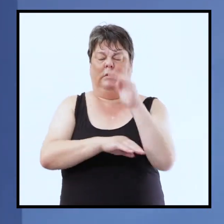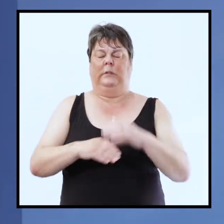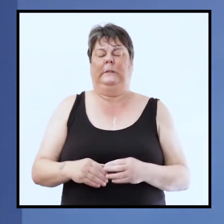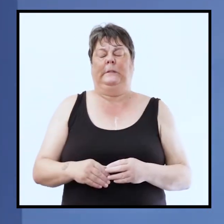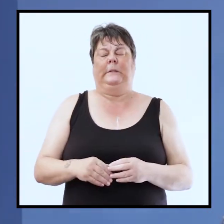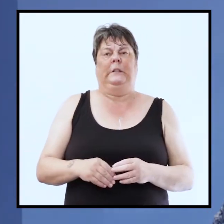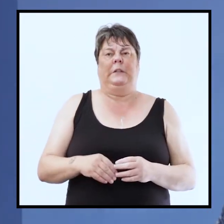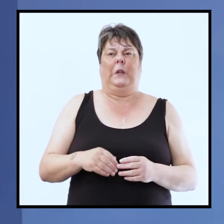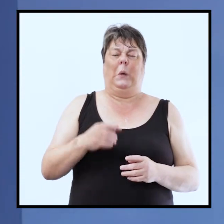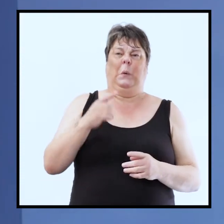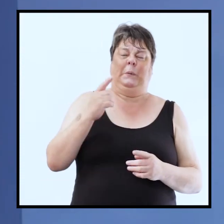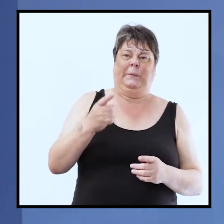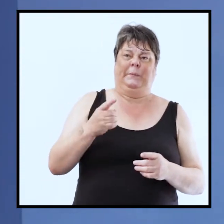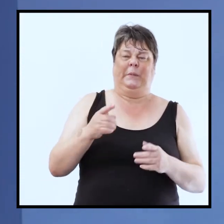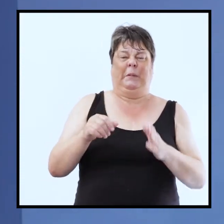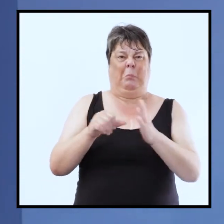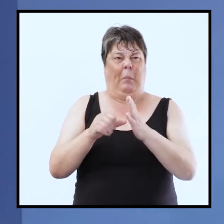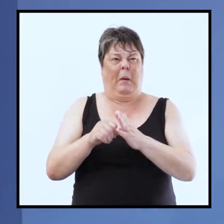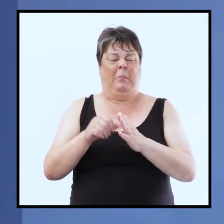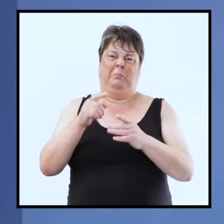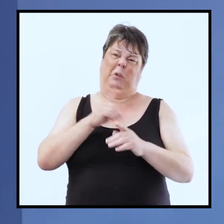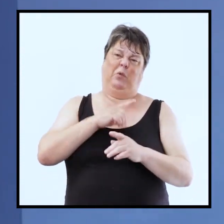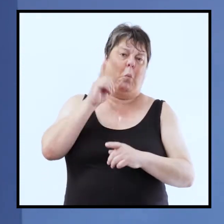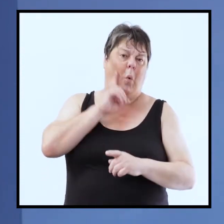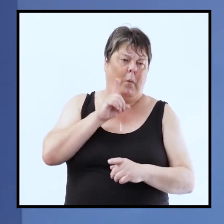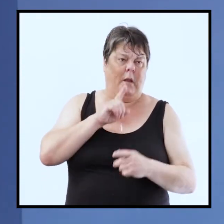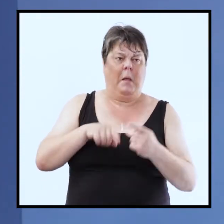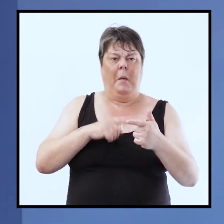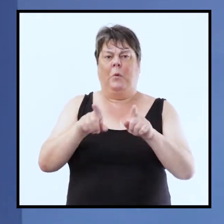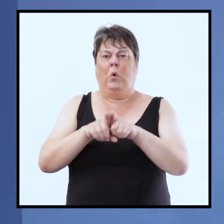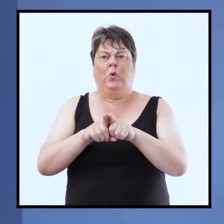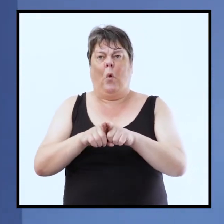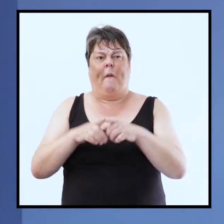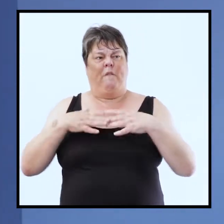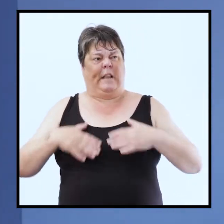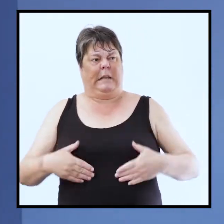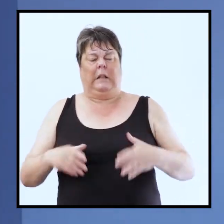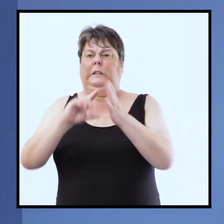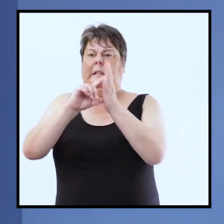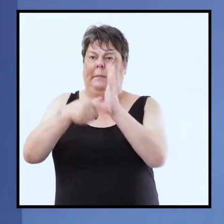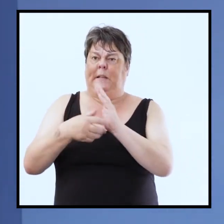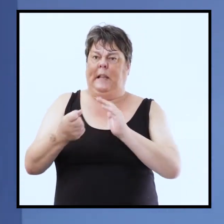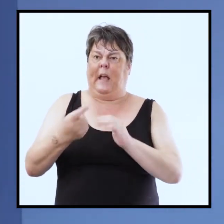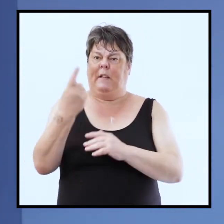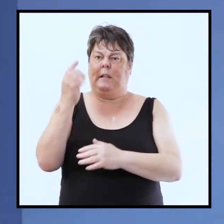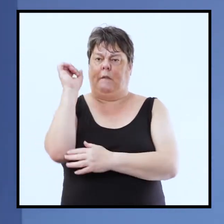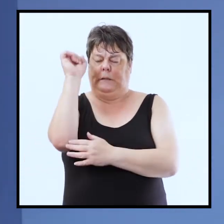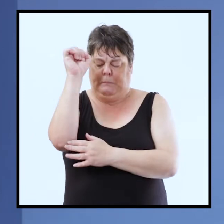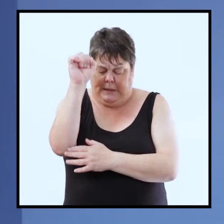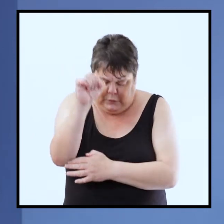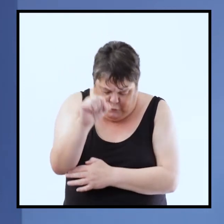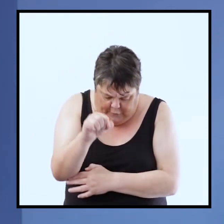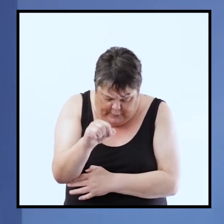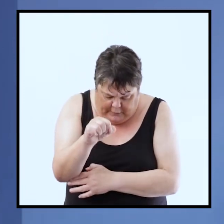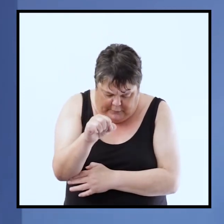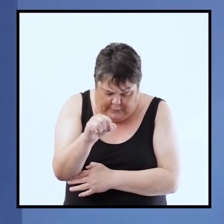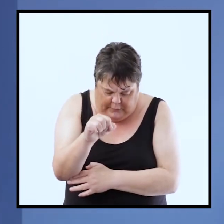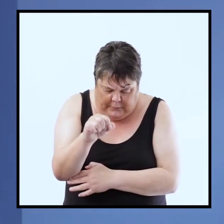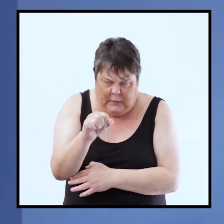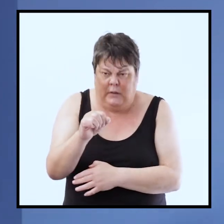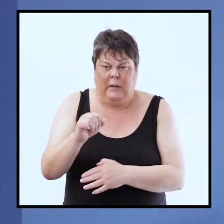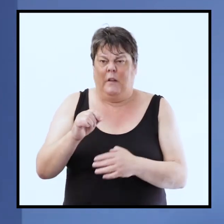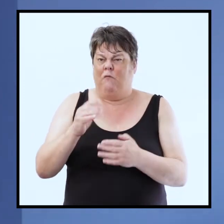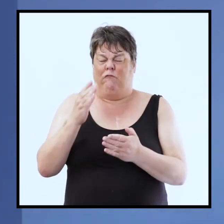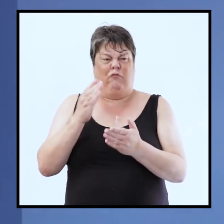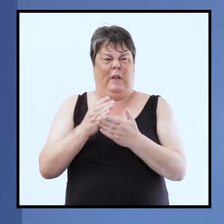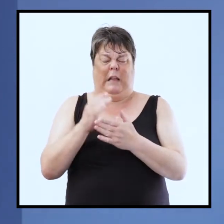she's carrying but also people with physical disabilities especially similar to this imagine she is she is bent over you know she she is